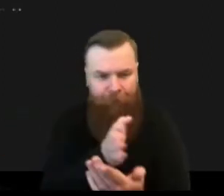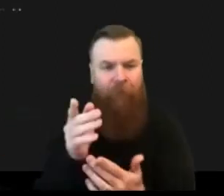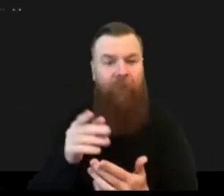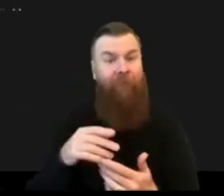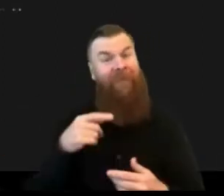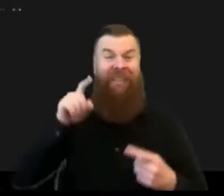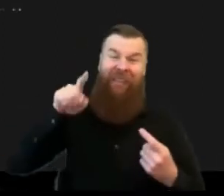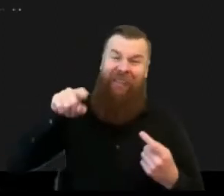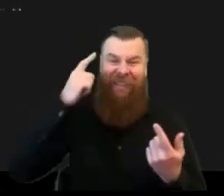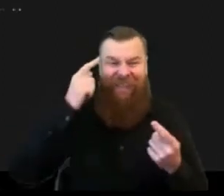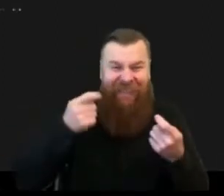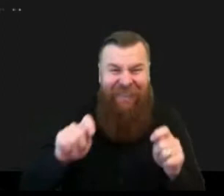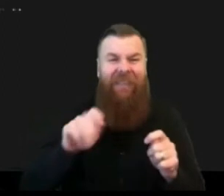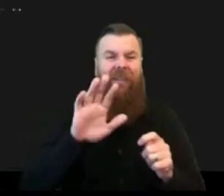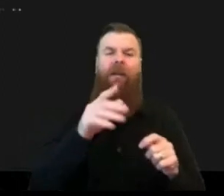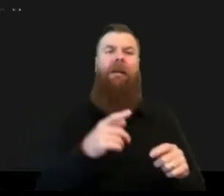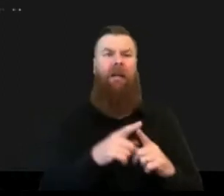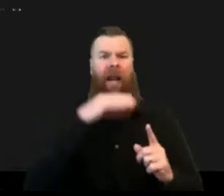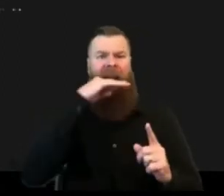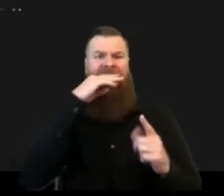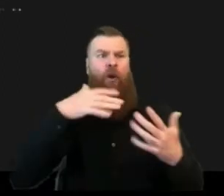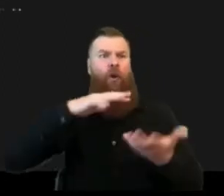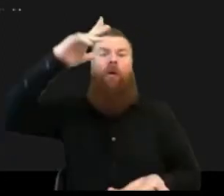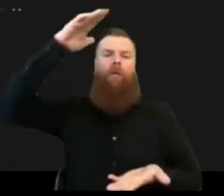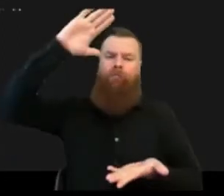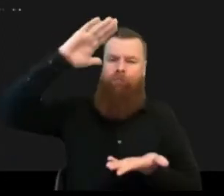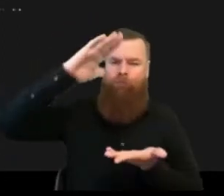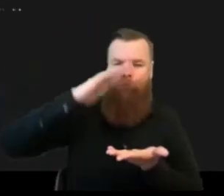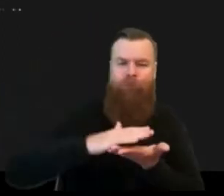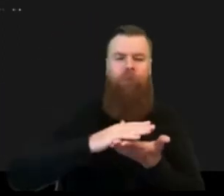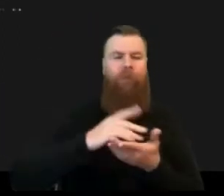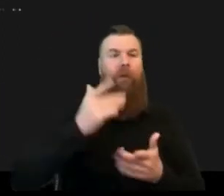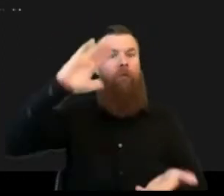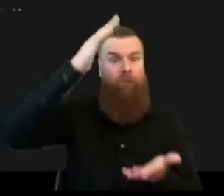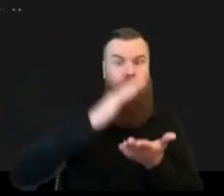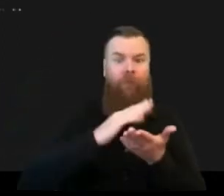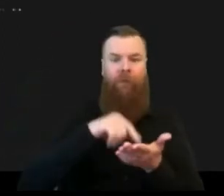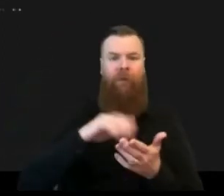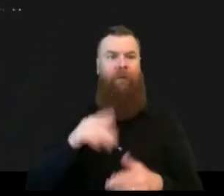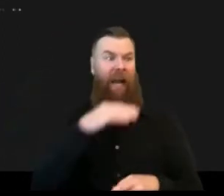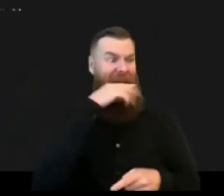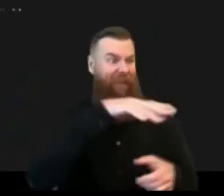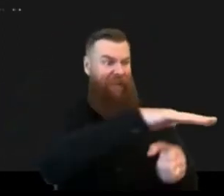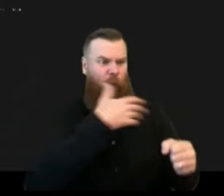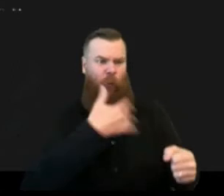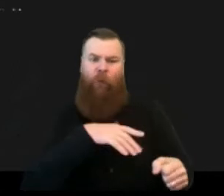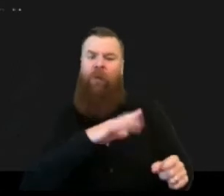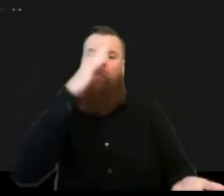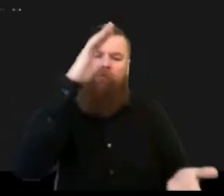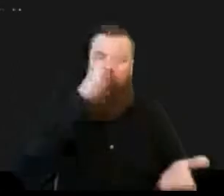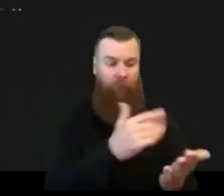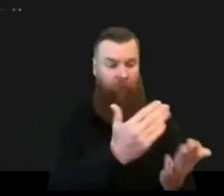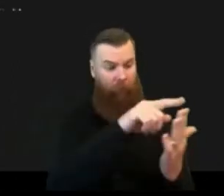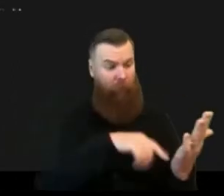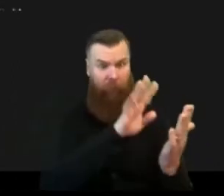spots and to reduce you know uh outstanding vulnerabilities or just by reducing the exposure of people to those uh